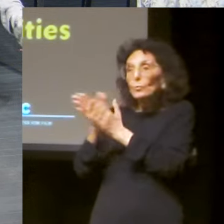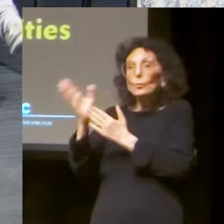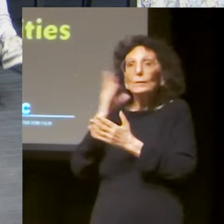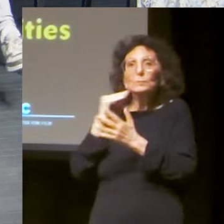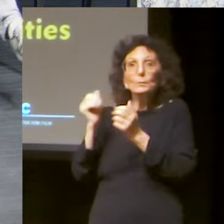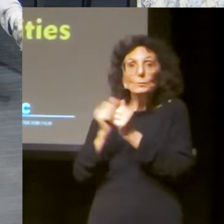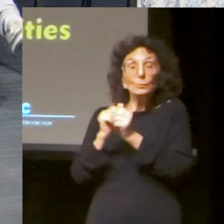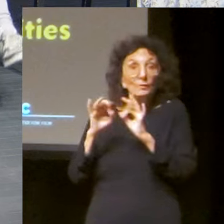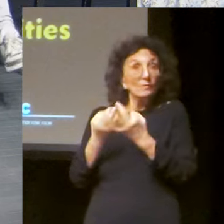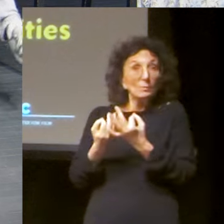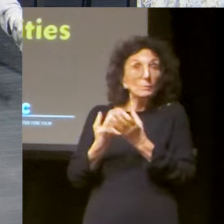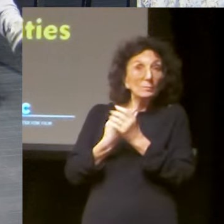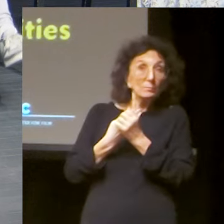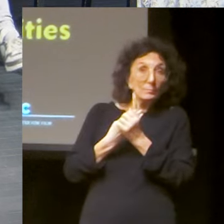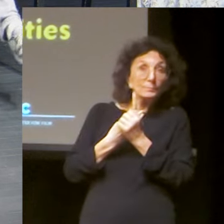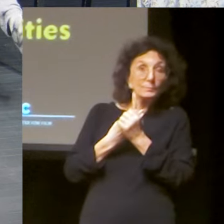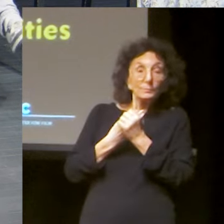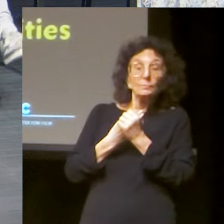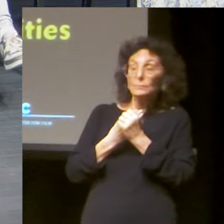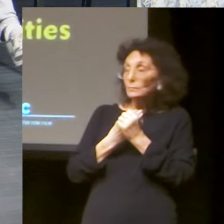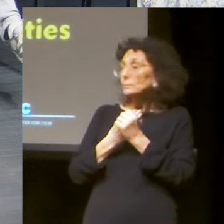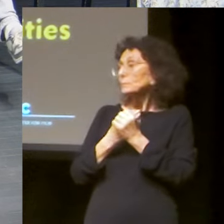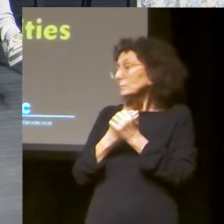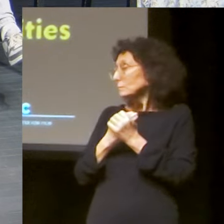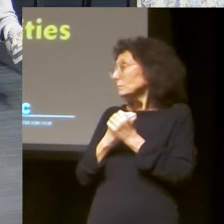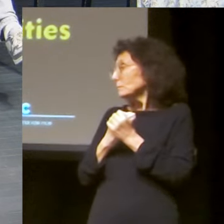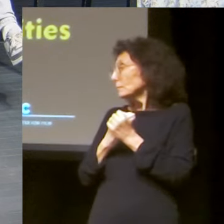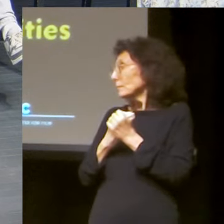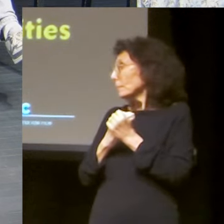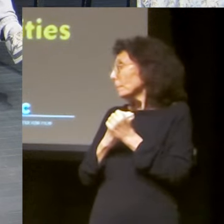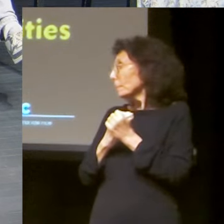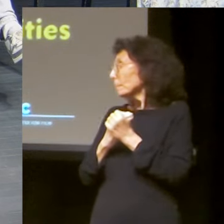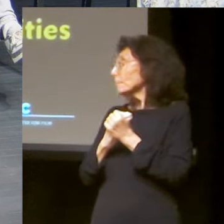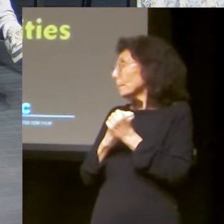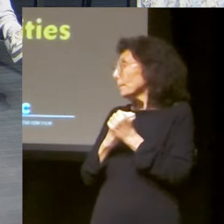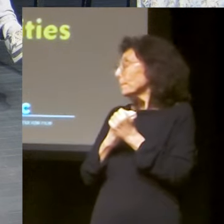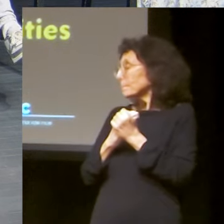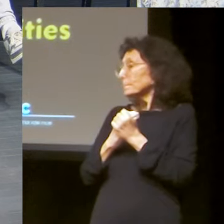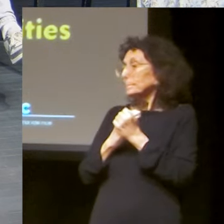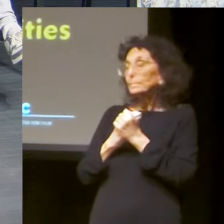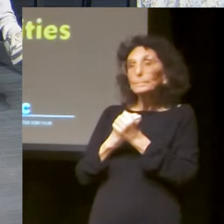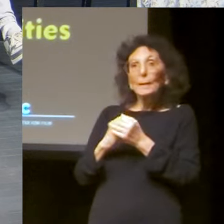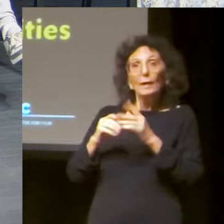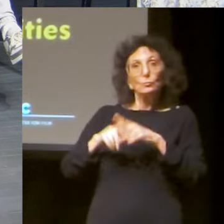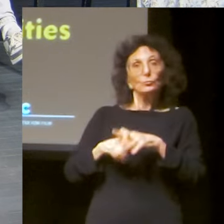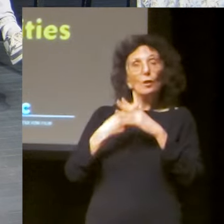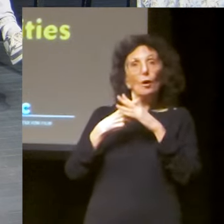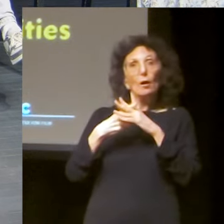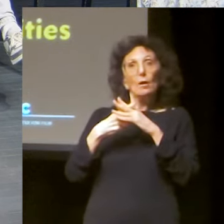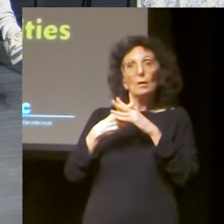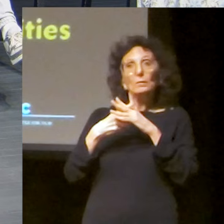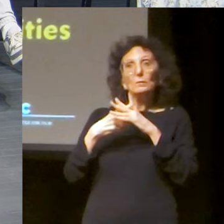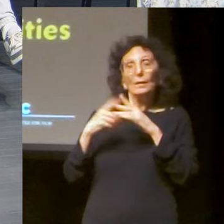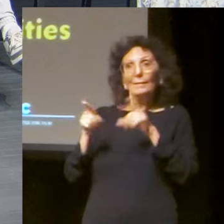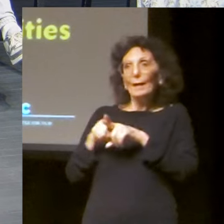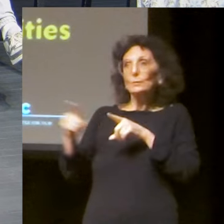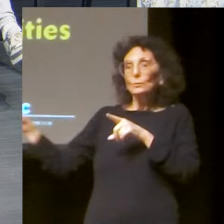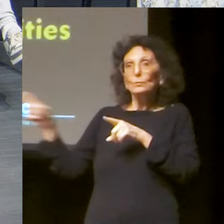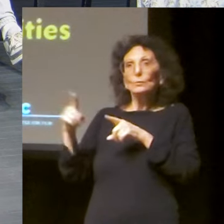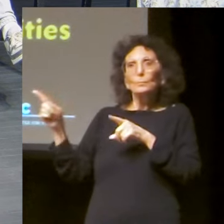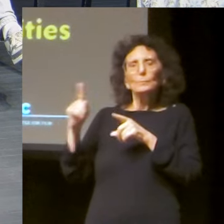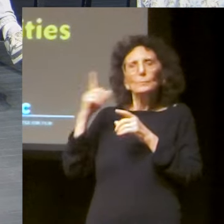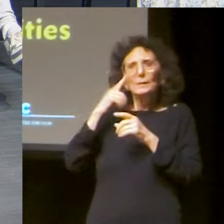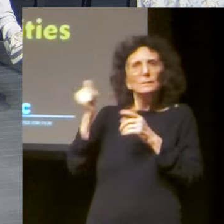anybody. And here's what I'm going to tell. It was really this sort of, um, as I said, go on a journey with the family and, um,